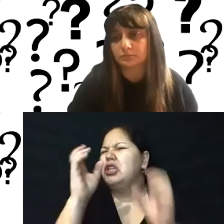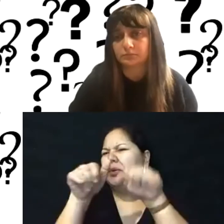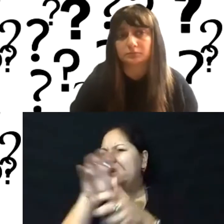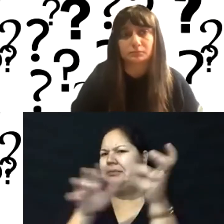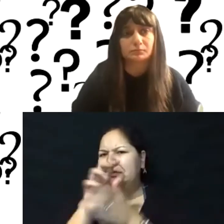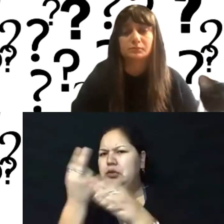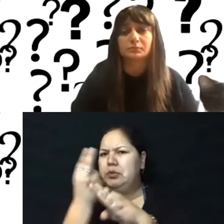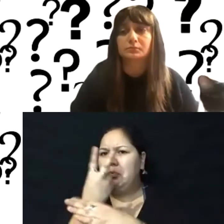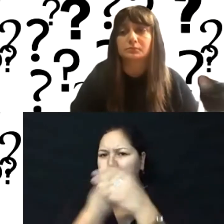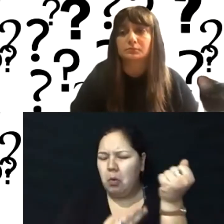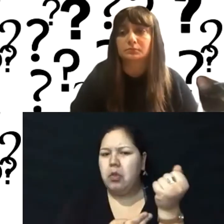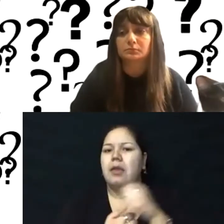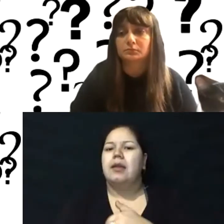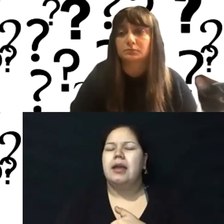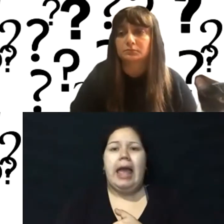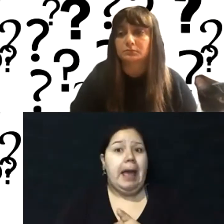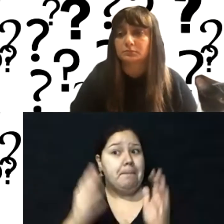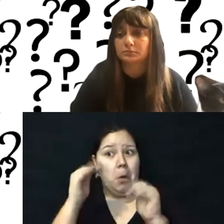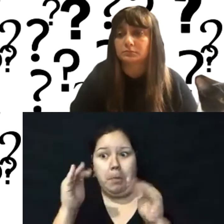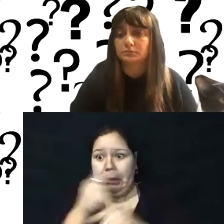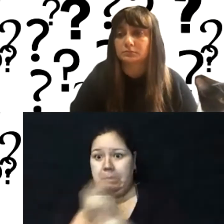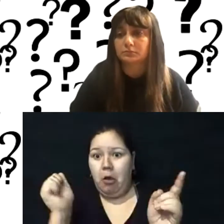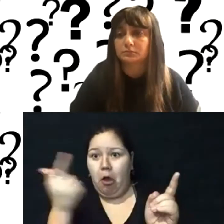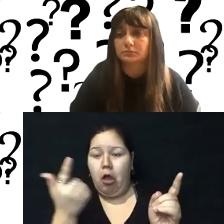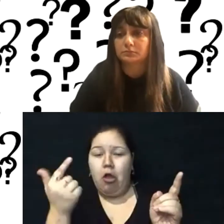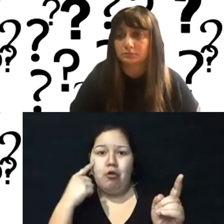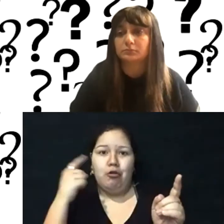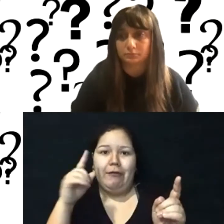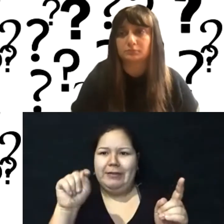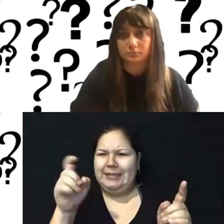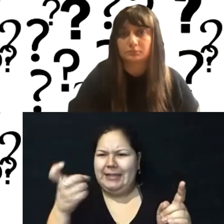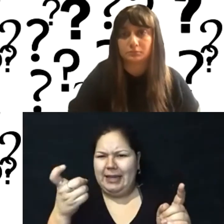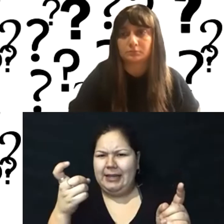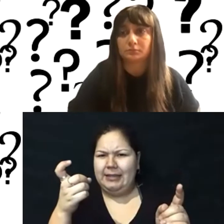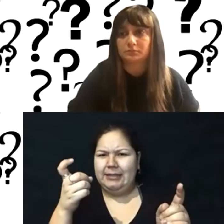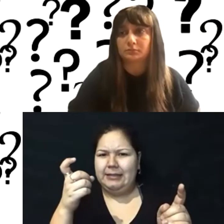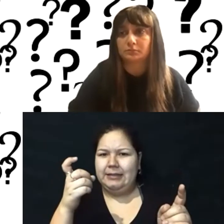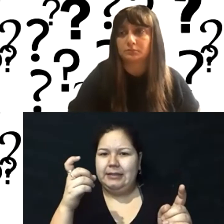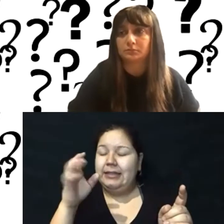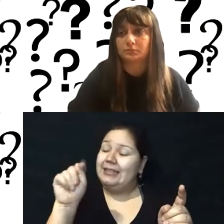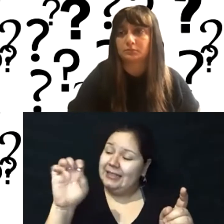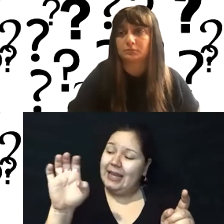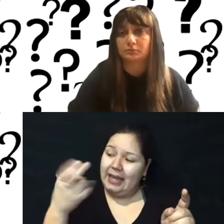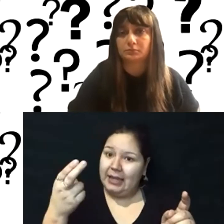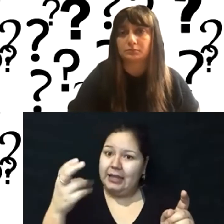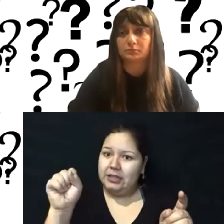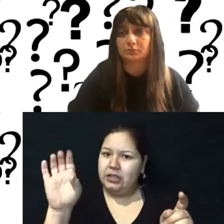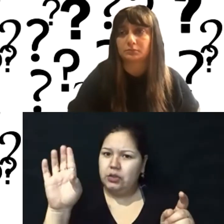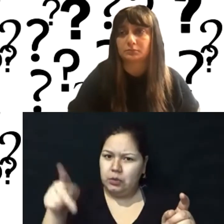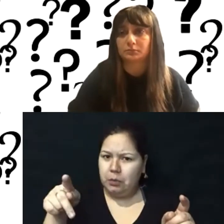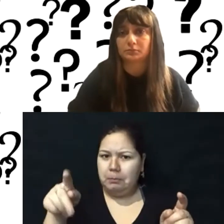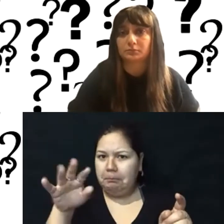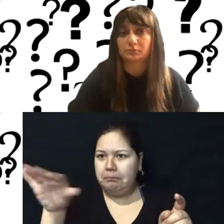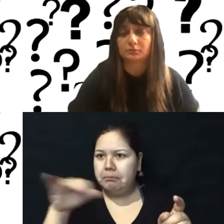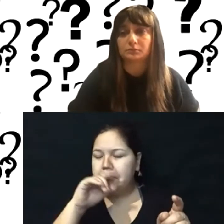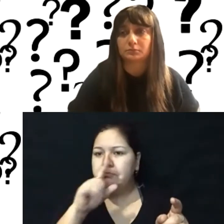things. Um, I mean, I'm sure, and I'm hoping everyone has heard of tech soup. Um, tech soup dot CA will allow you to access Google, uh,